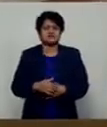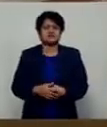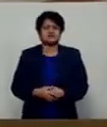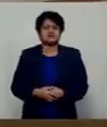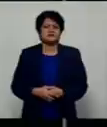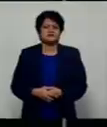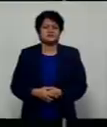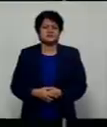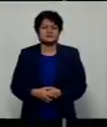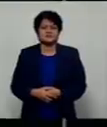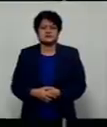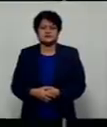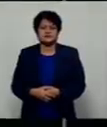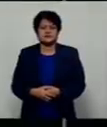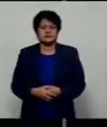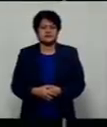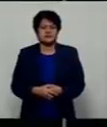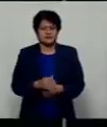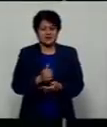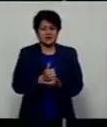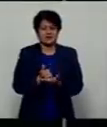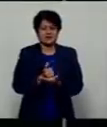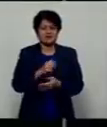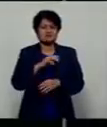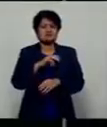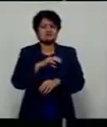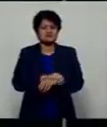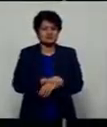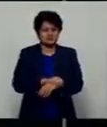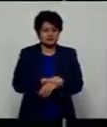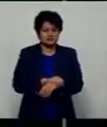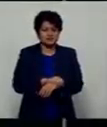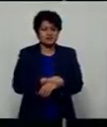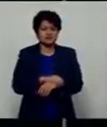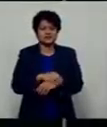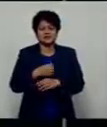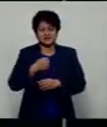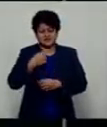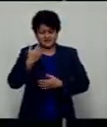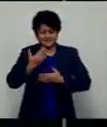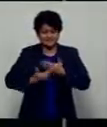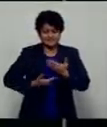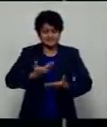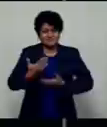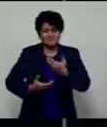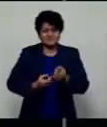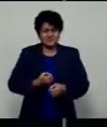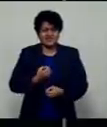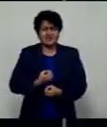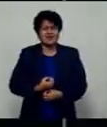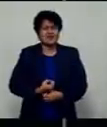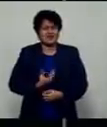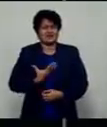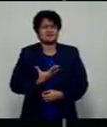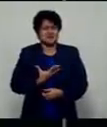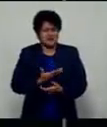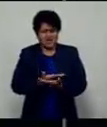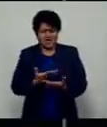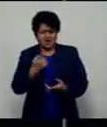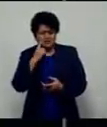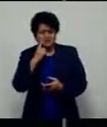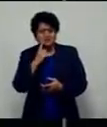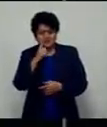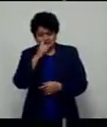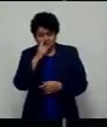FBC News. The acting police commissioner, Rociate Tundravo, has stressed that it is upsetting to see the high number of